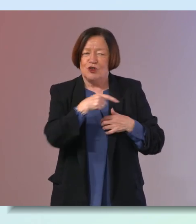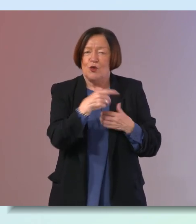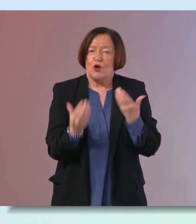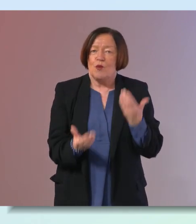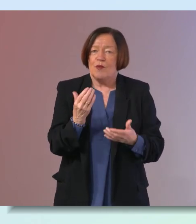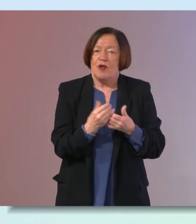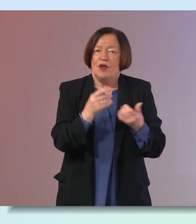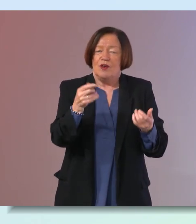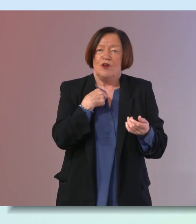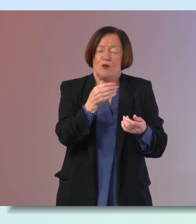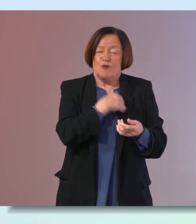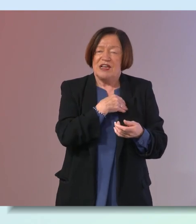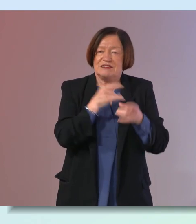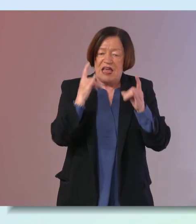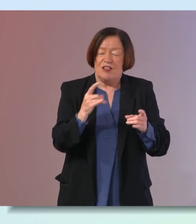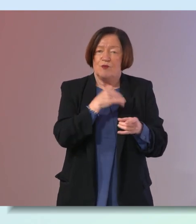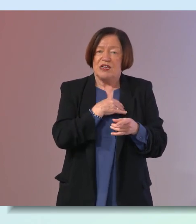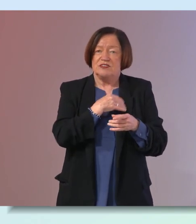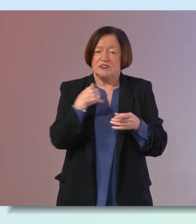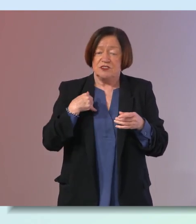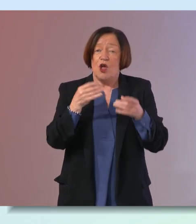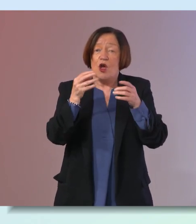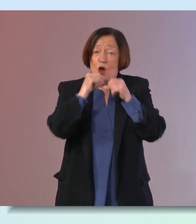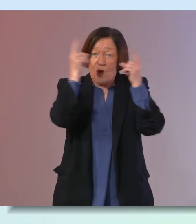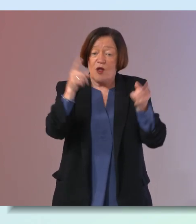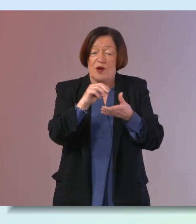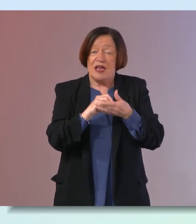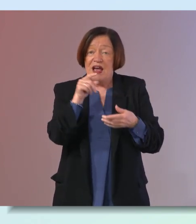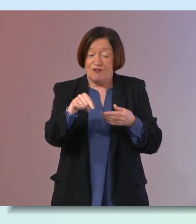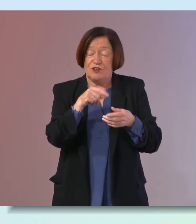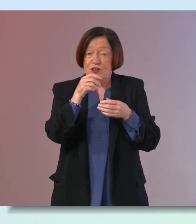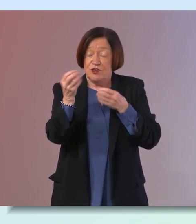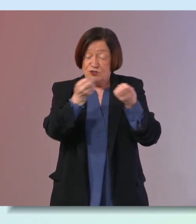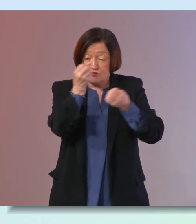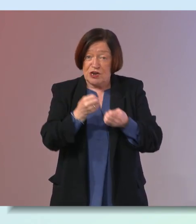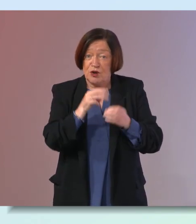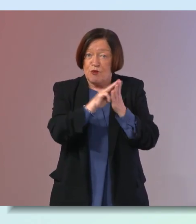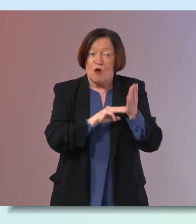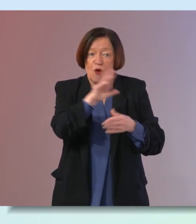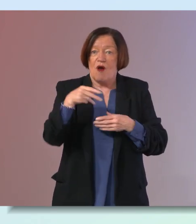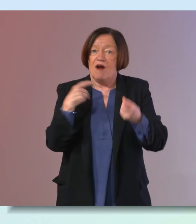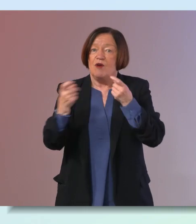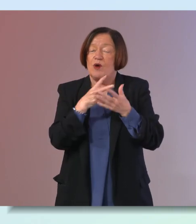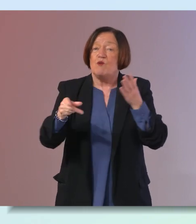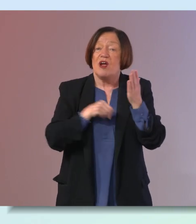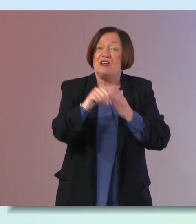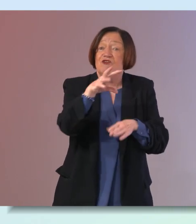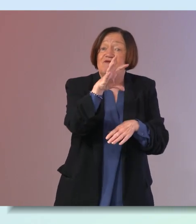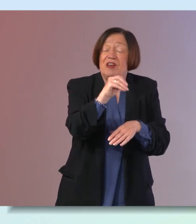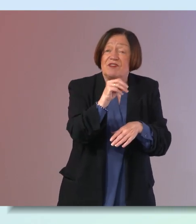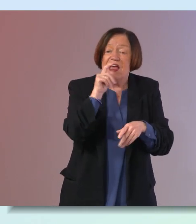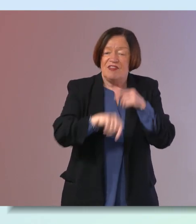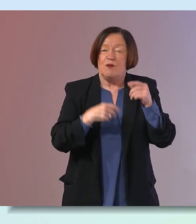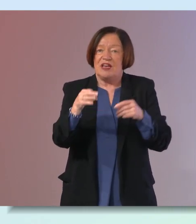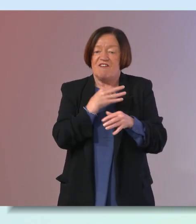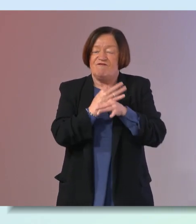it to breast health and breast awareness we've got a national breast screening program that we're all invited to when we're 50 and then we